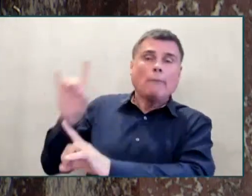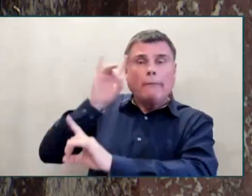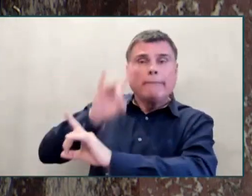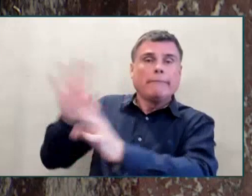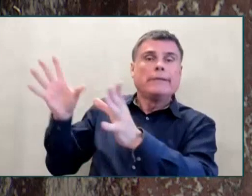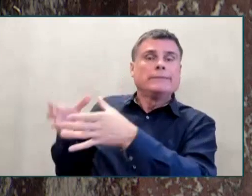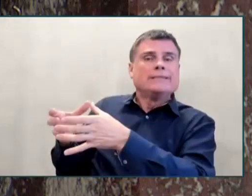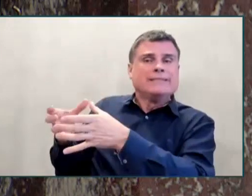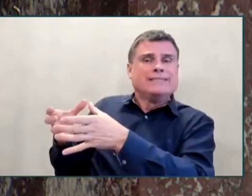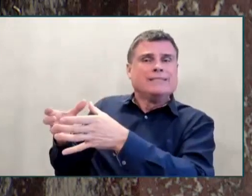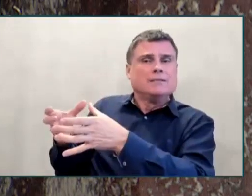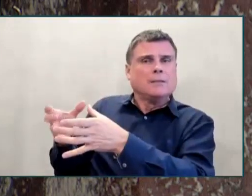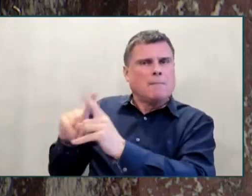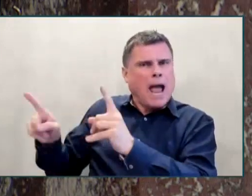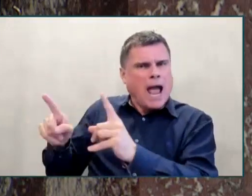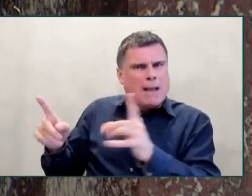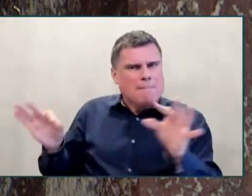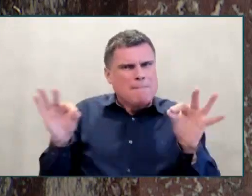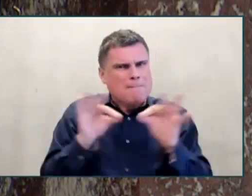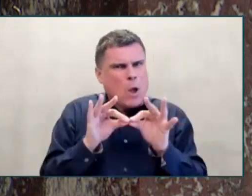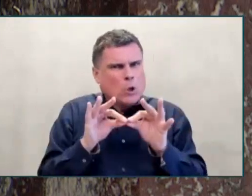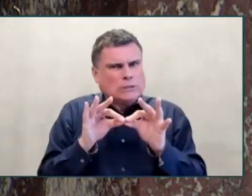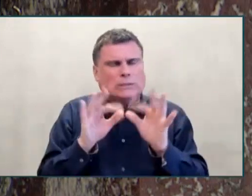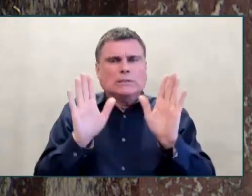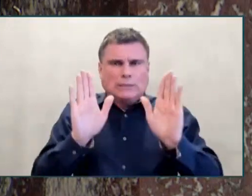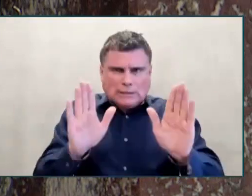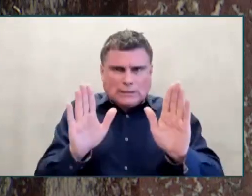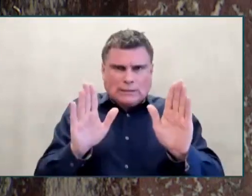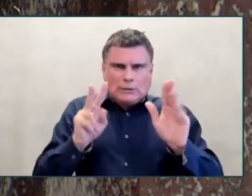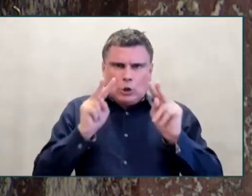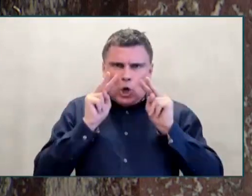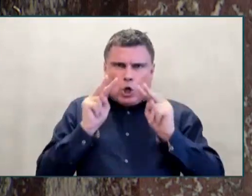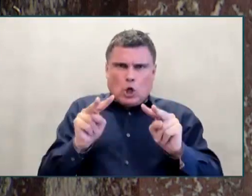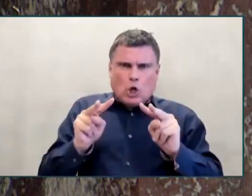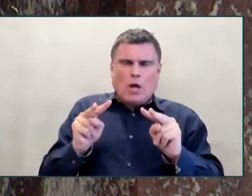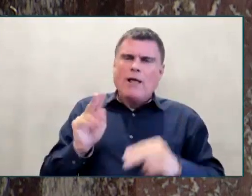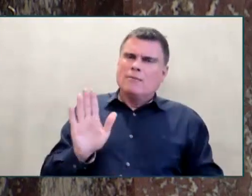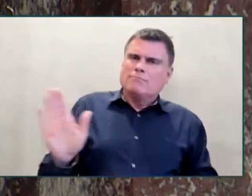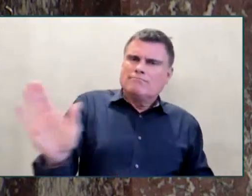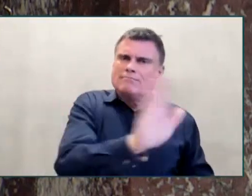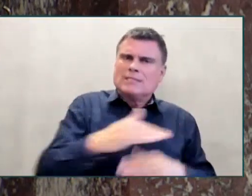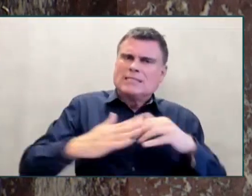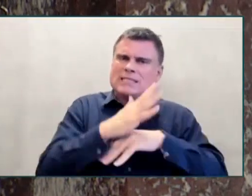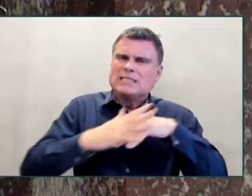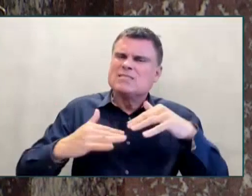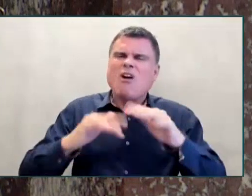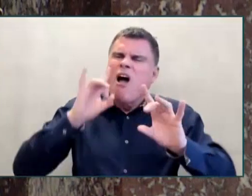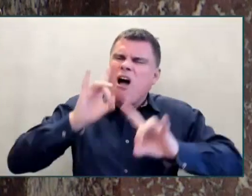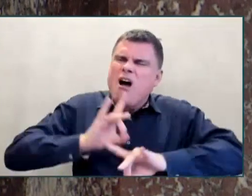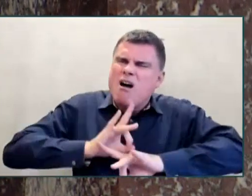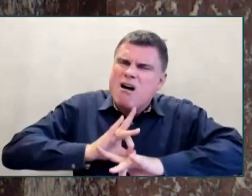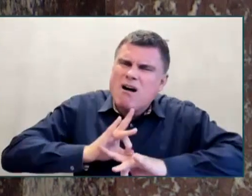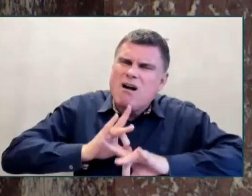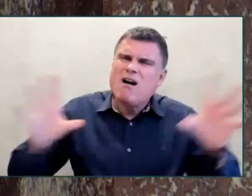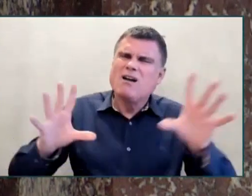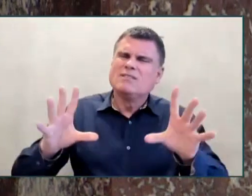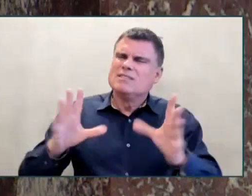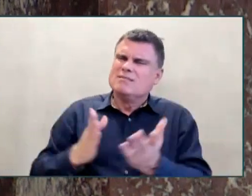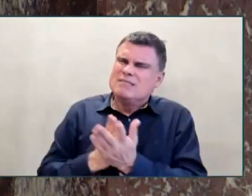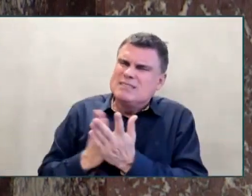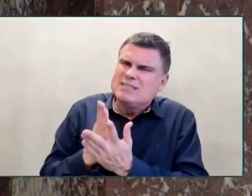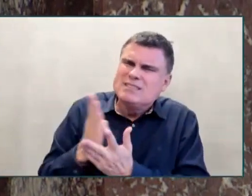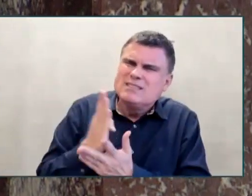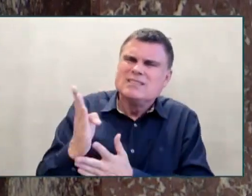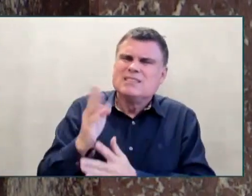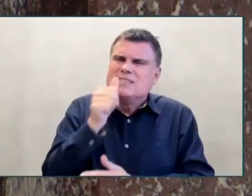only caused the families of those who didn't come home from school, but those who did come home from school, and that there are